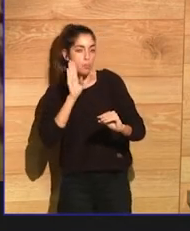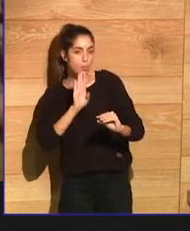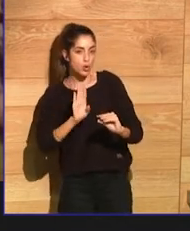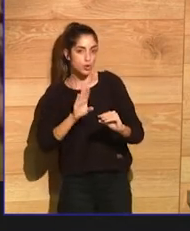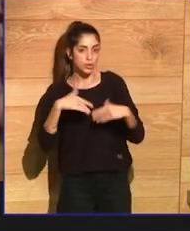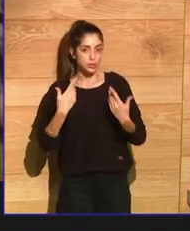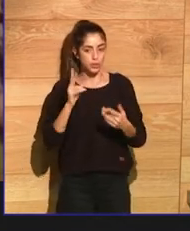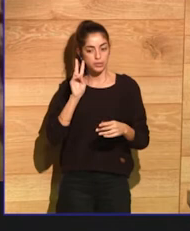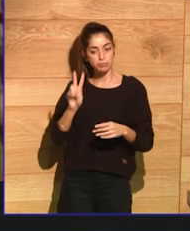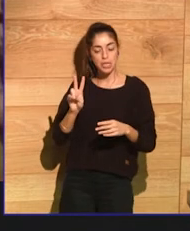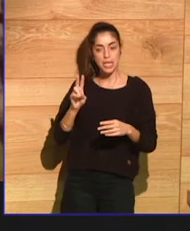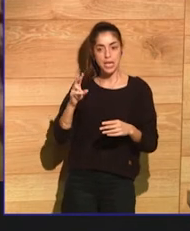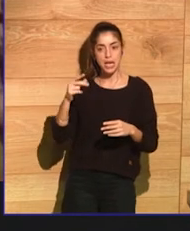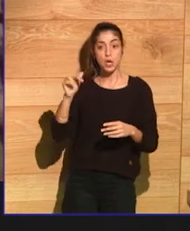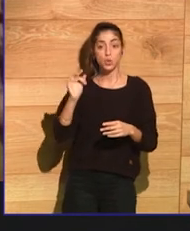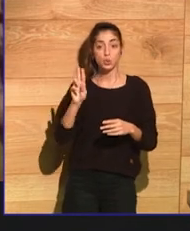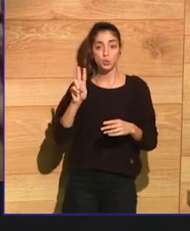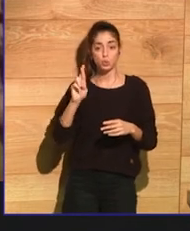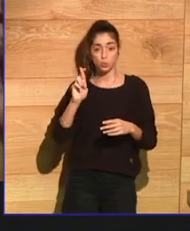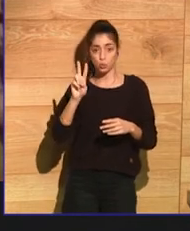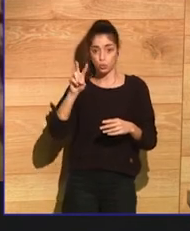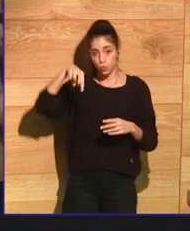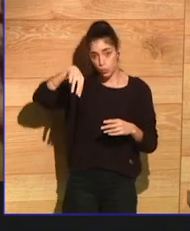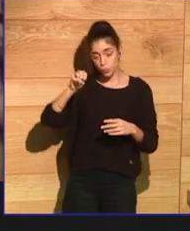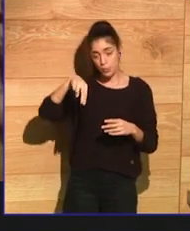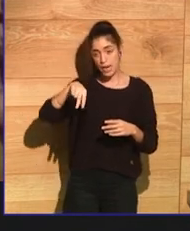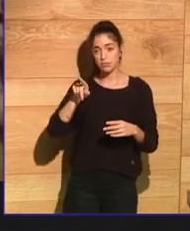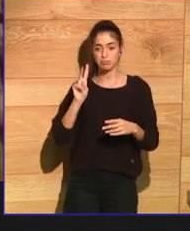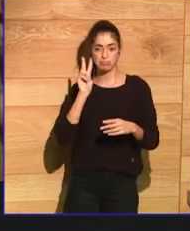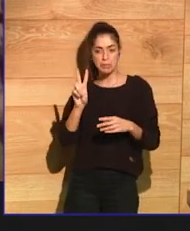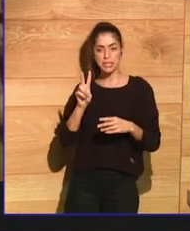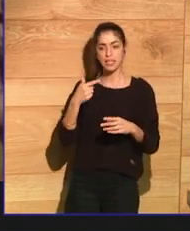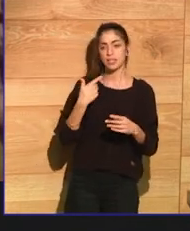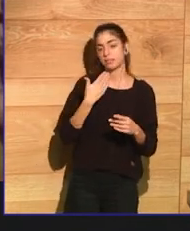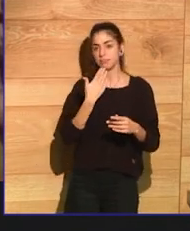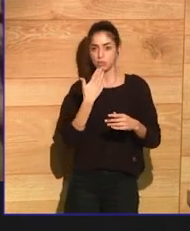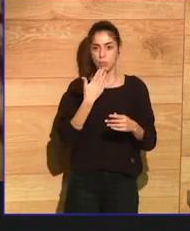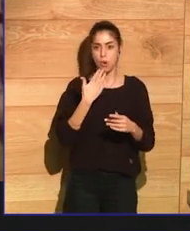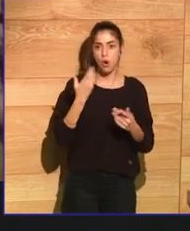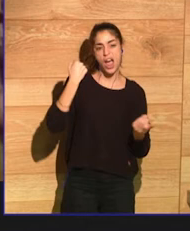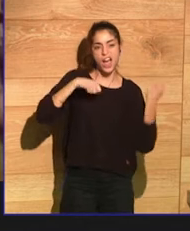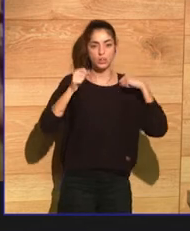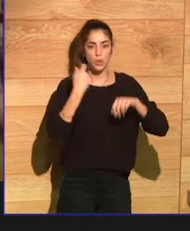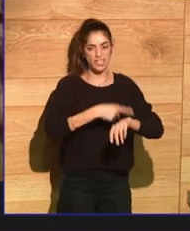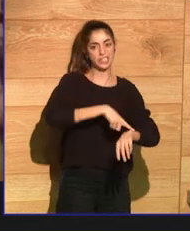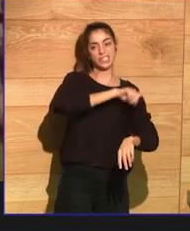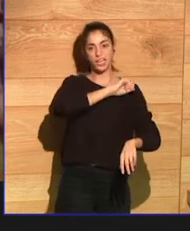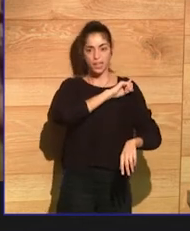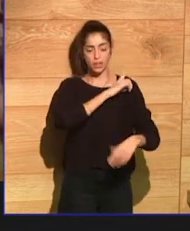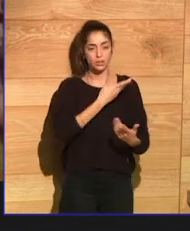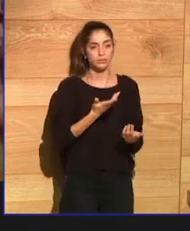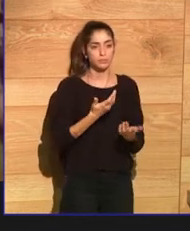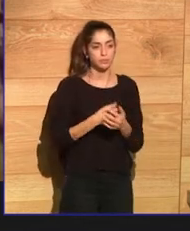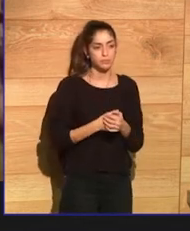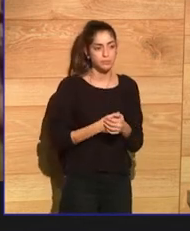performance would become this over the top, just dramatic, overly dramatic performance of